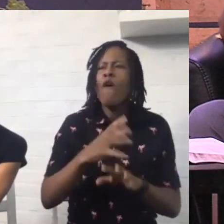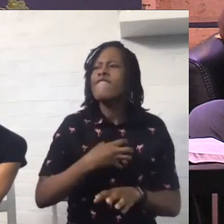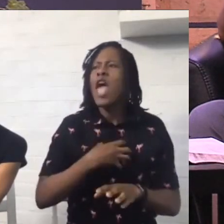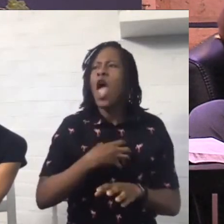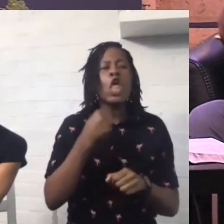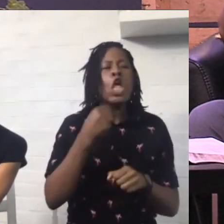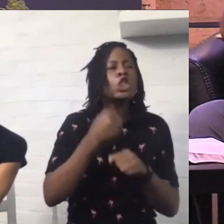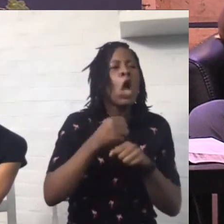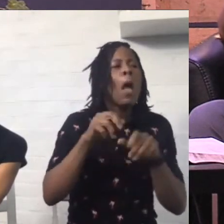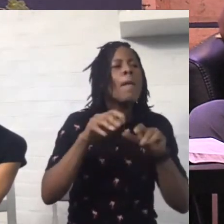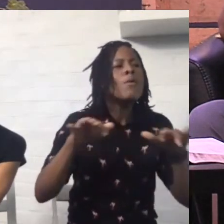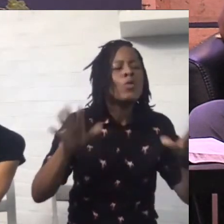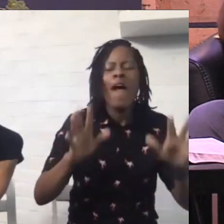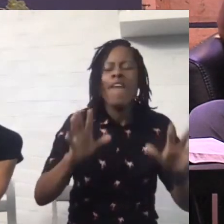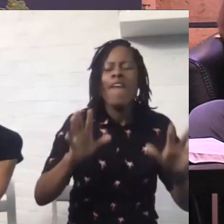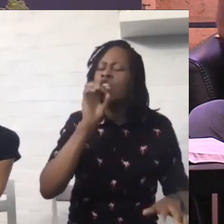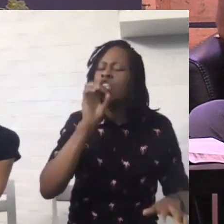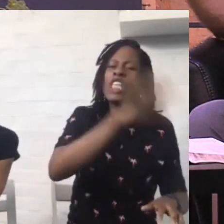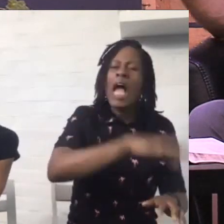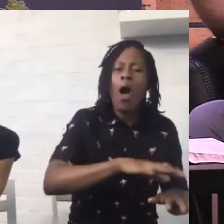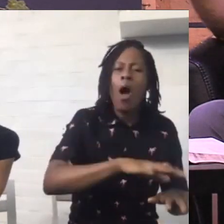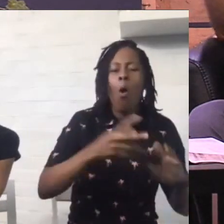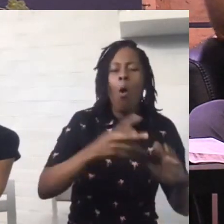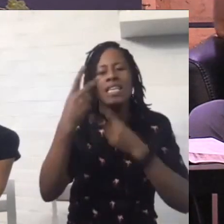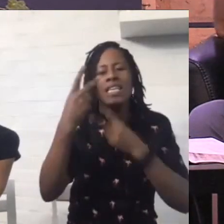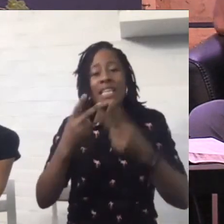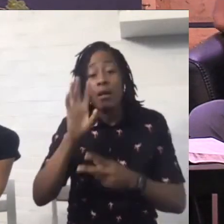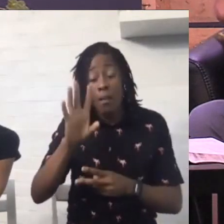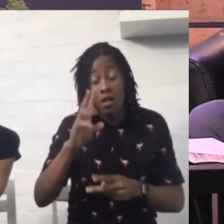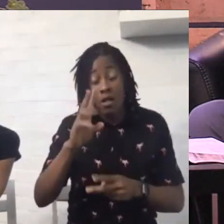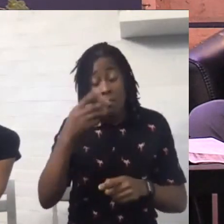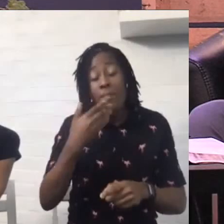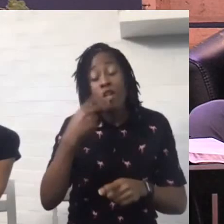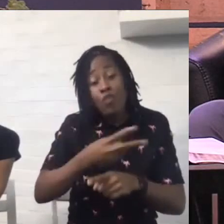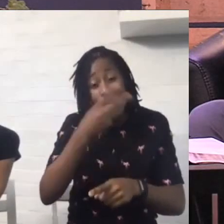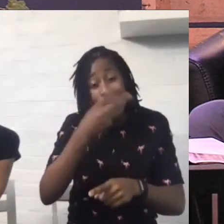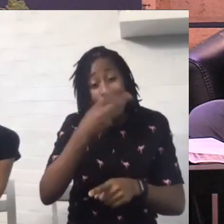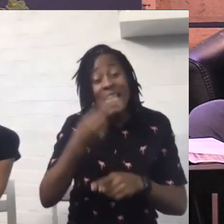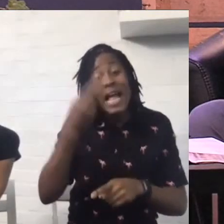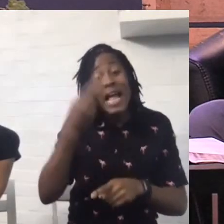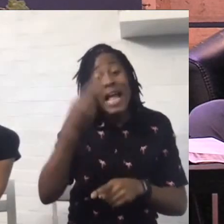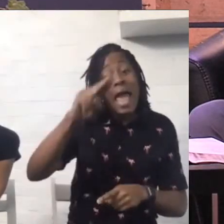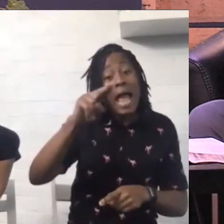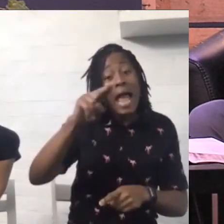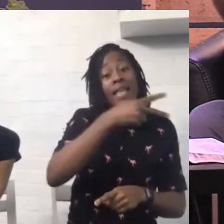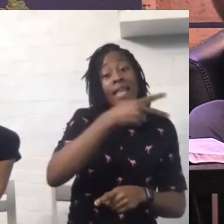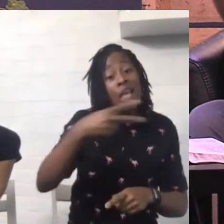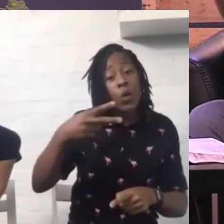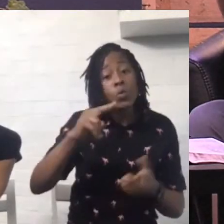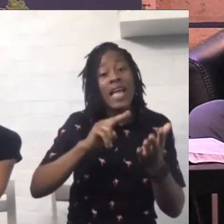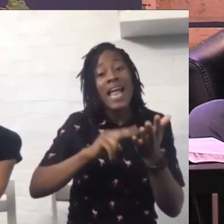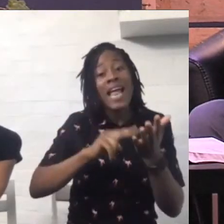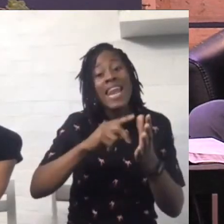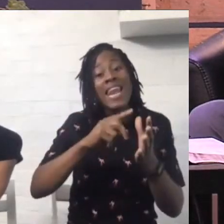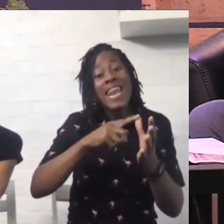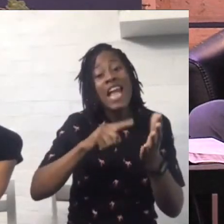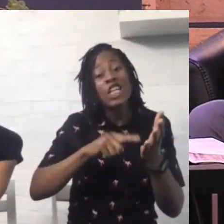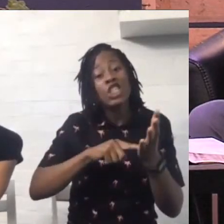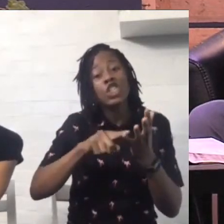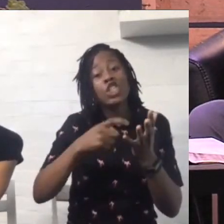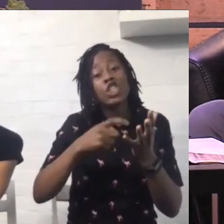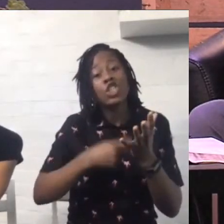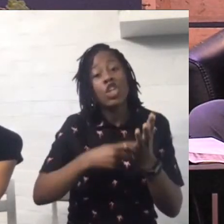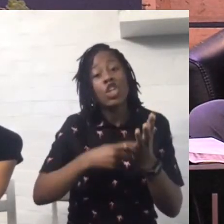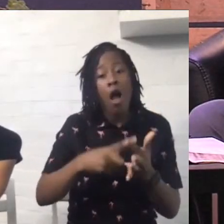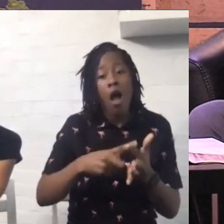say after me, name equals nature. Let's say that together. Name equals nature. So when you hear